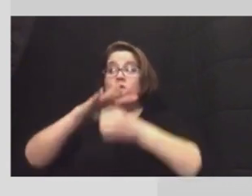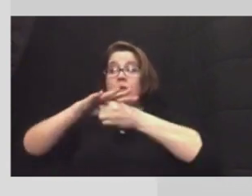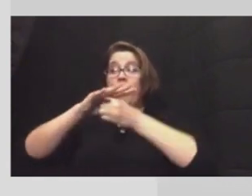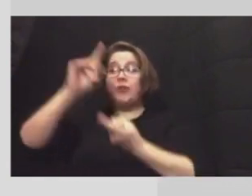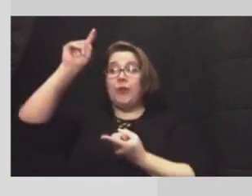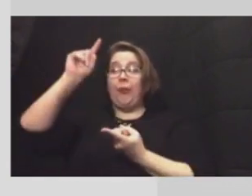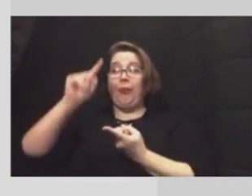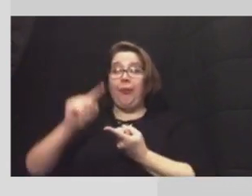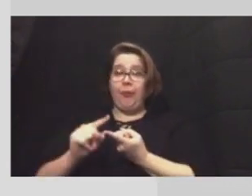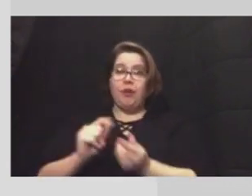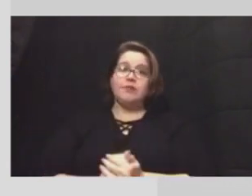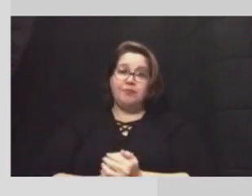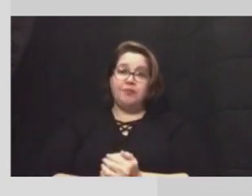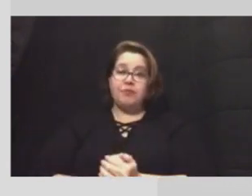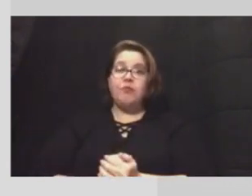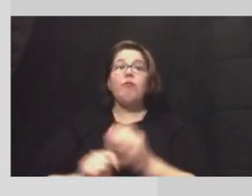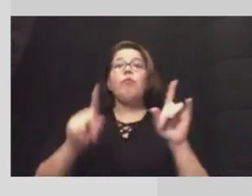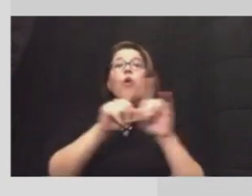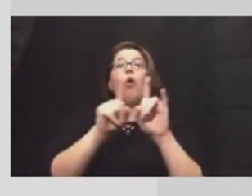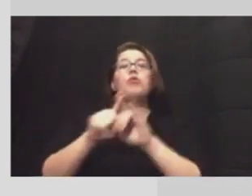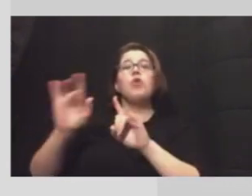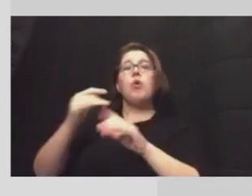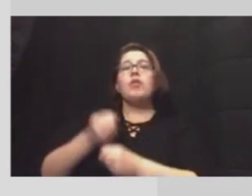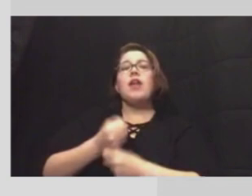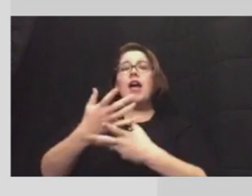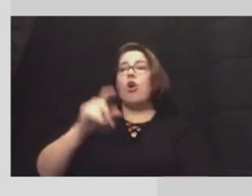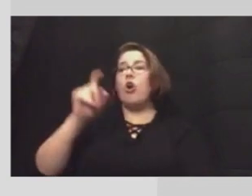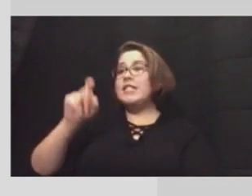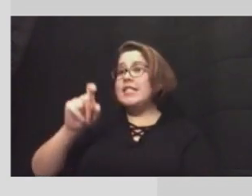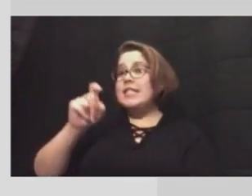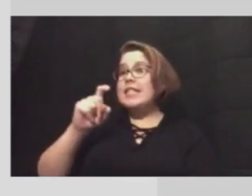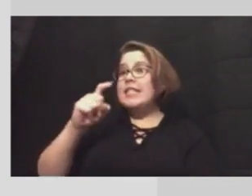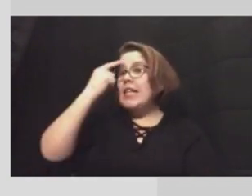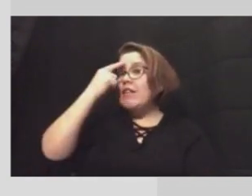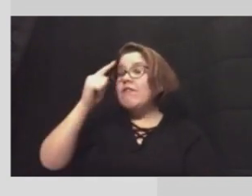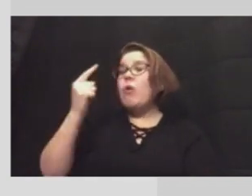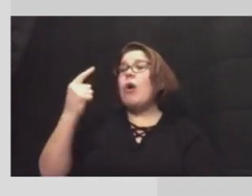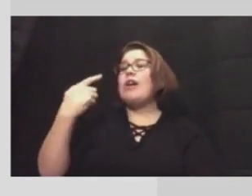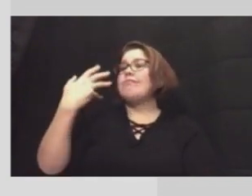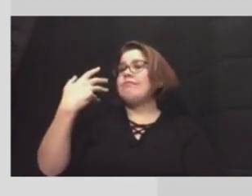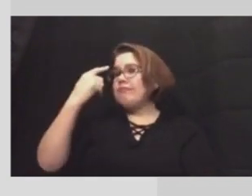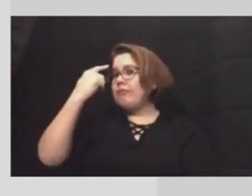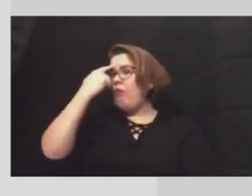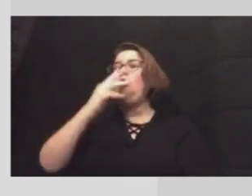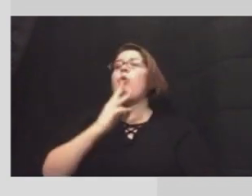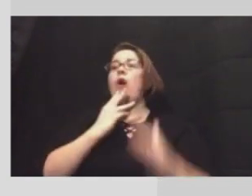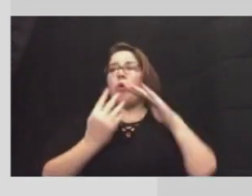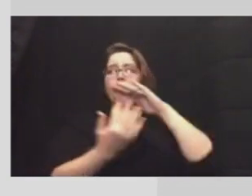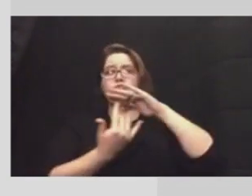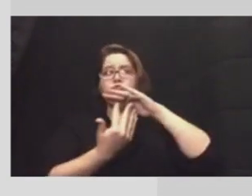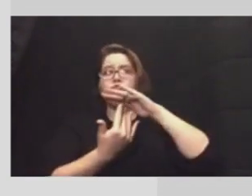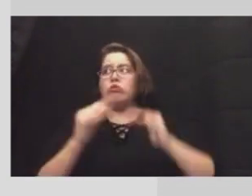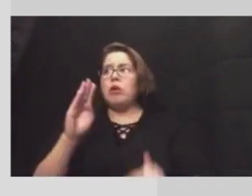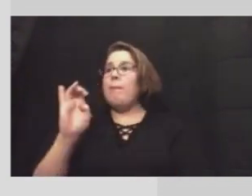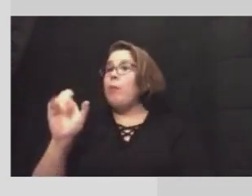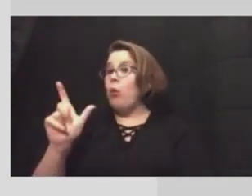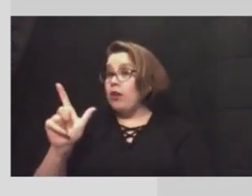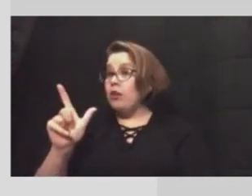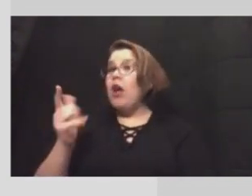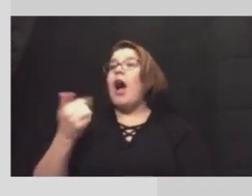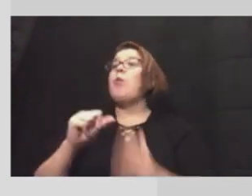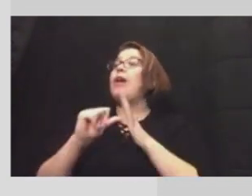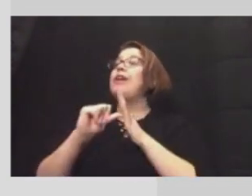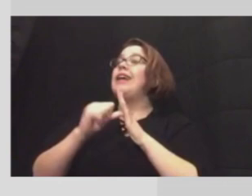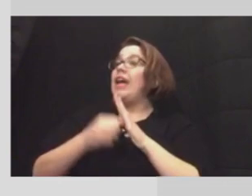the water pressure and also that caused the need for a boil water notice. So I want to emphasize